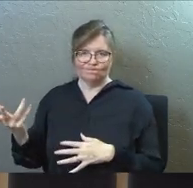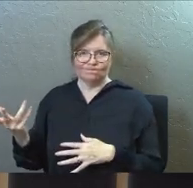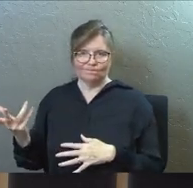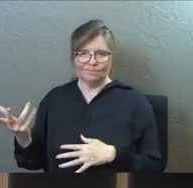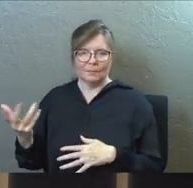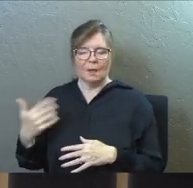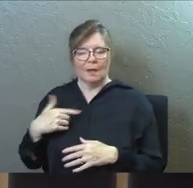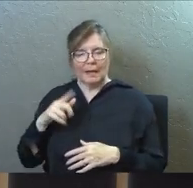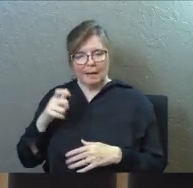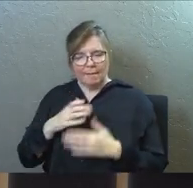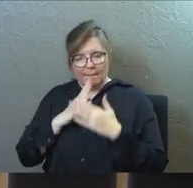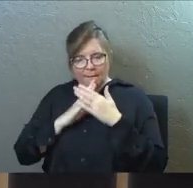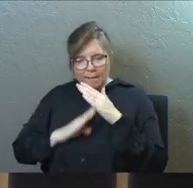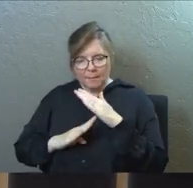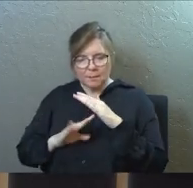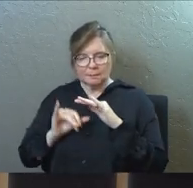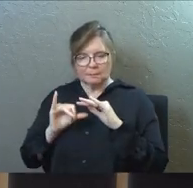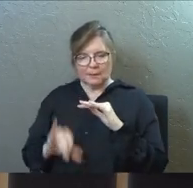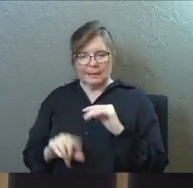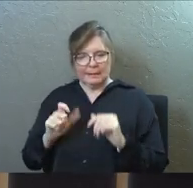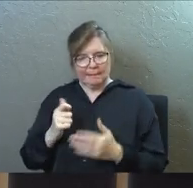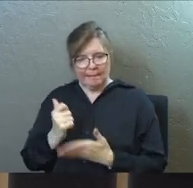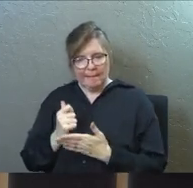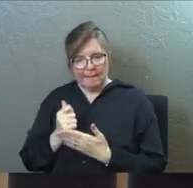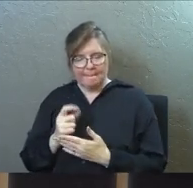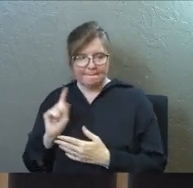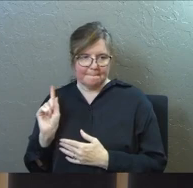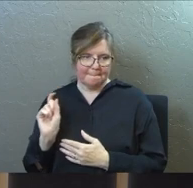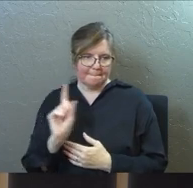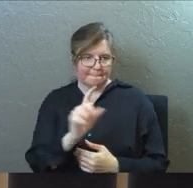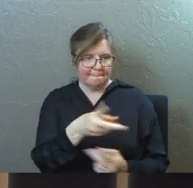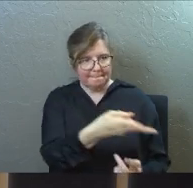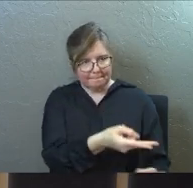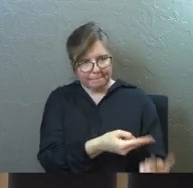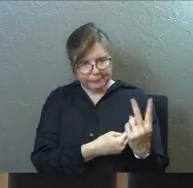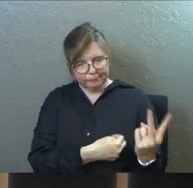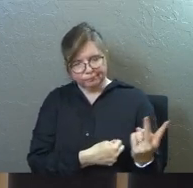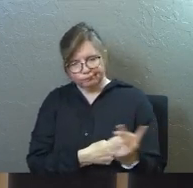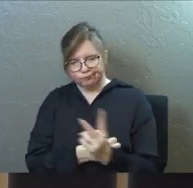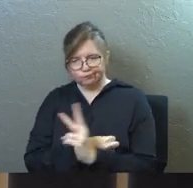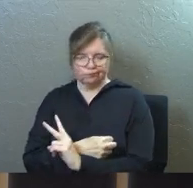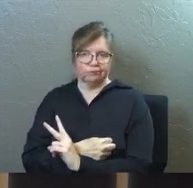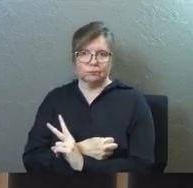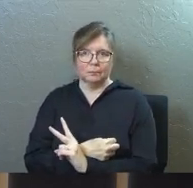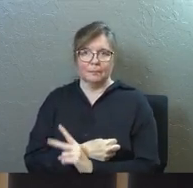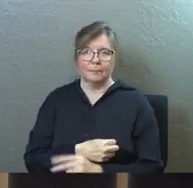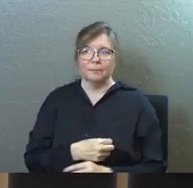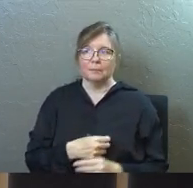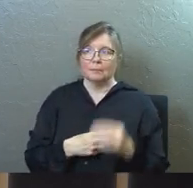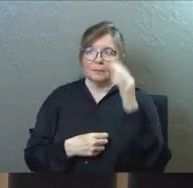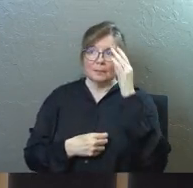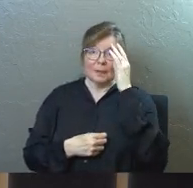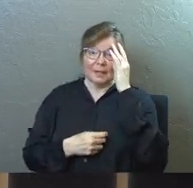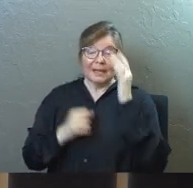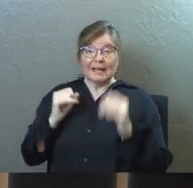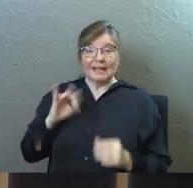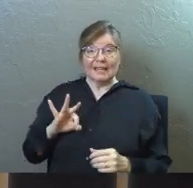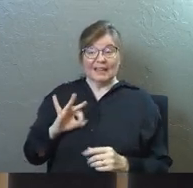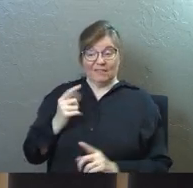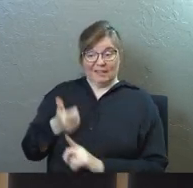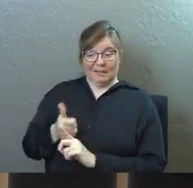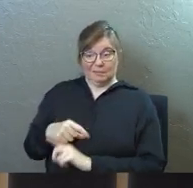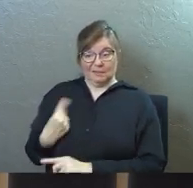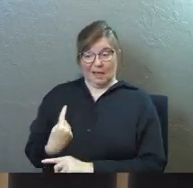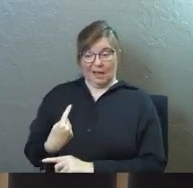didn't he conclude that, and then if God did this great work in Antioch, then all the glory, and all the credit would have gone to